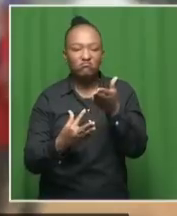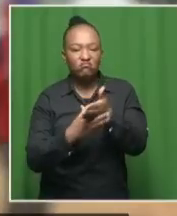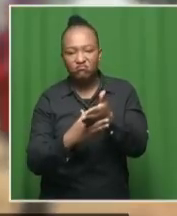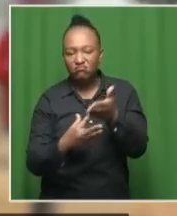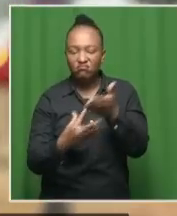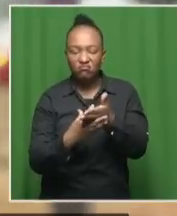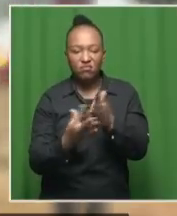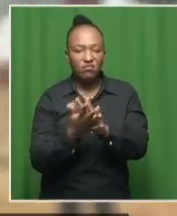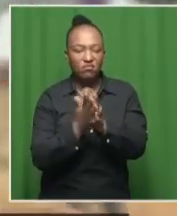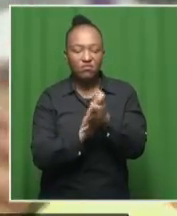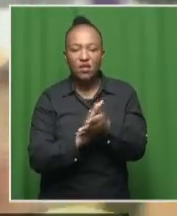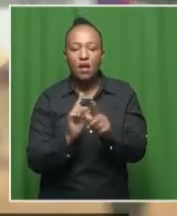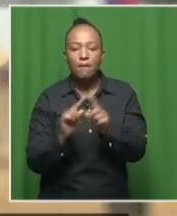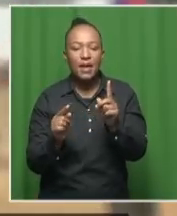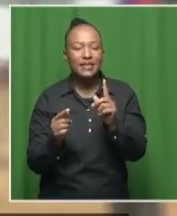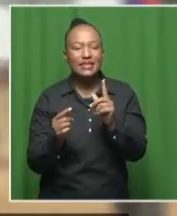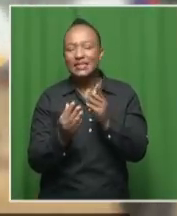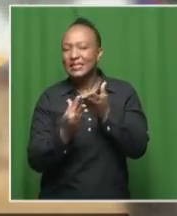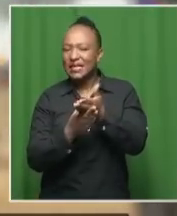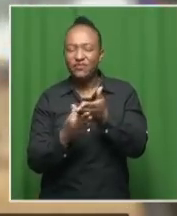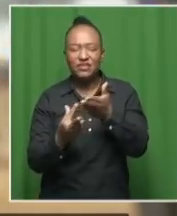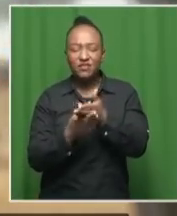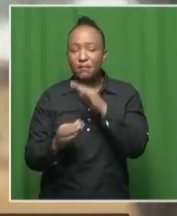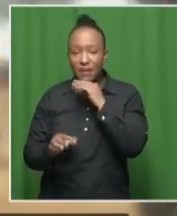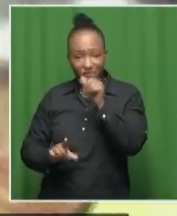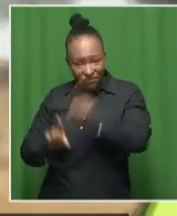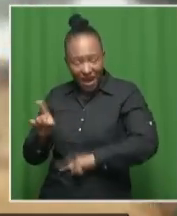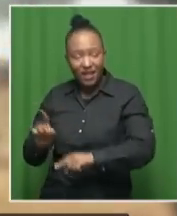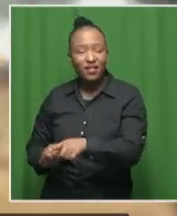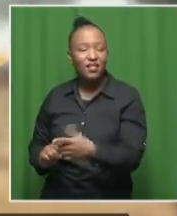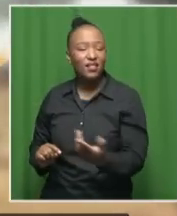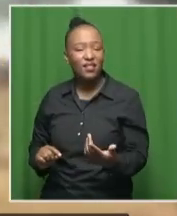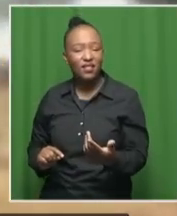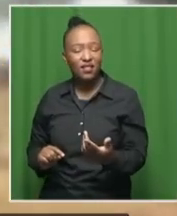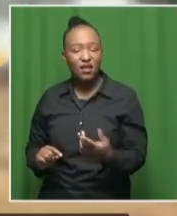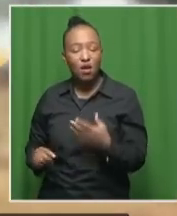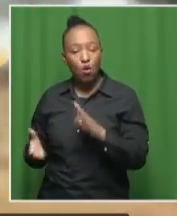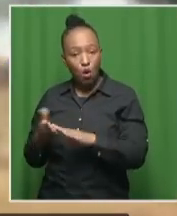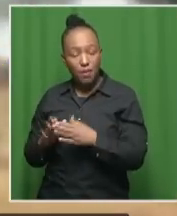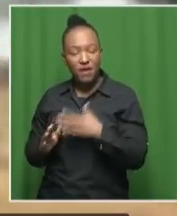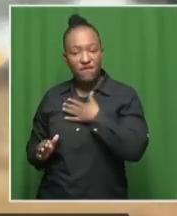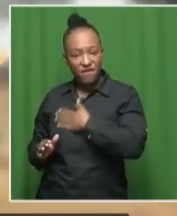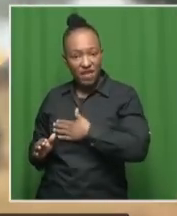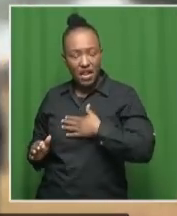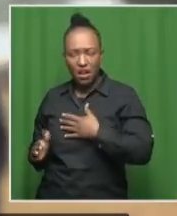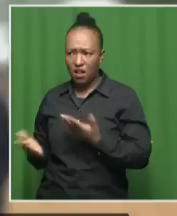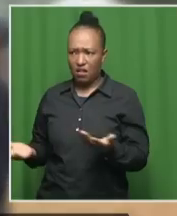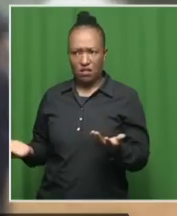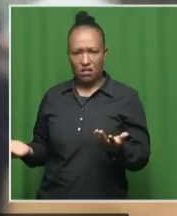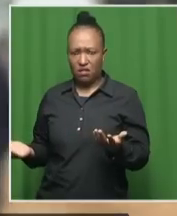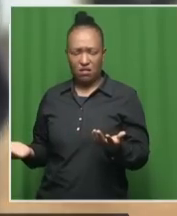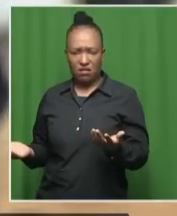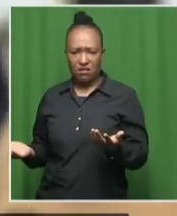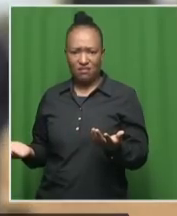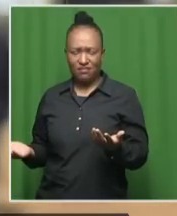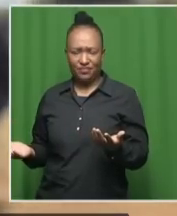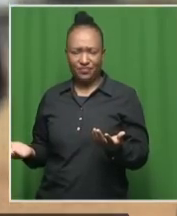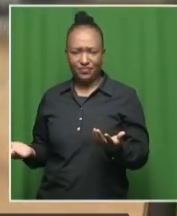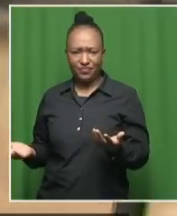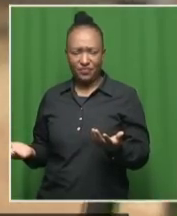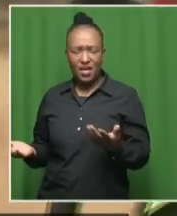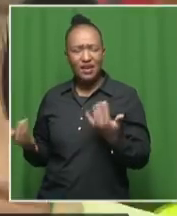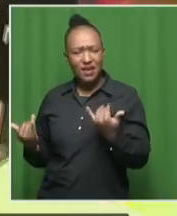But that means your disruptive operations are failing, because the community feels as though they are getting, you know,